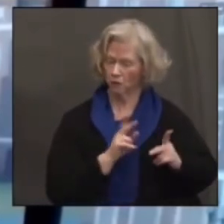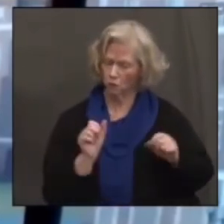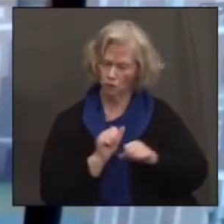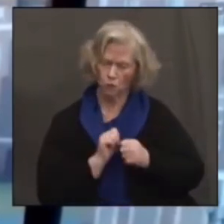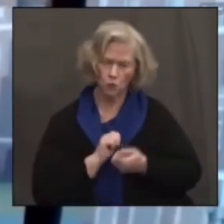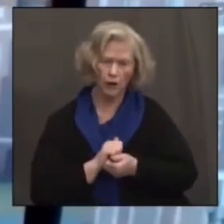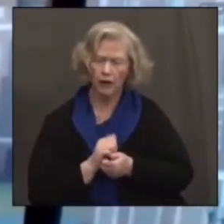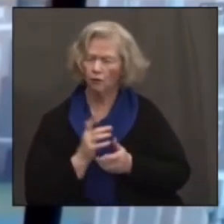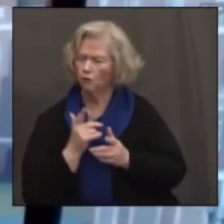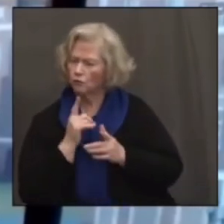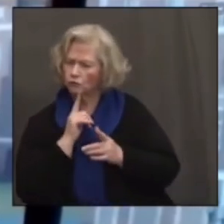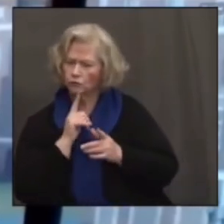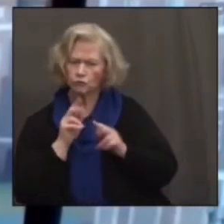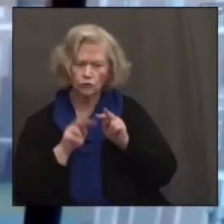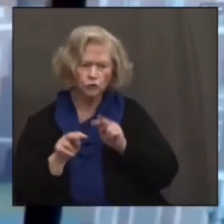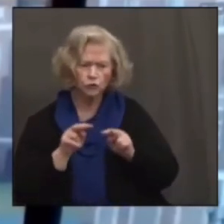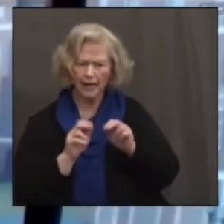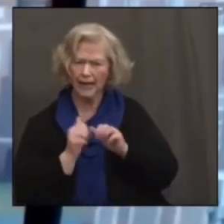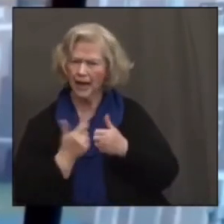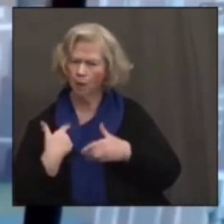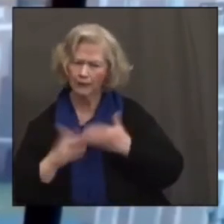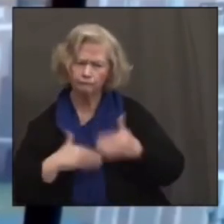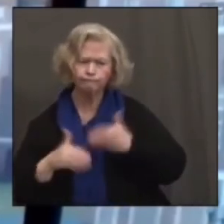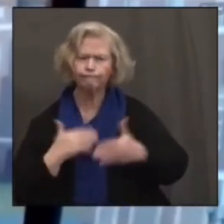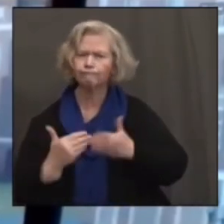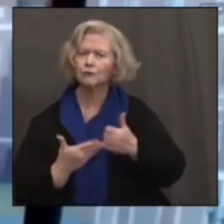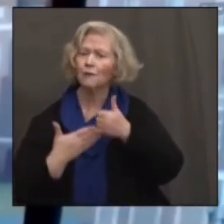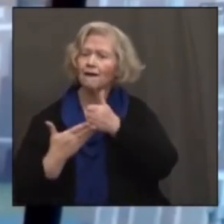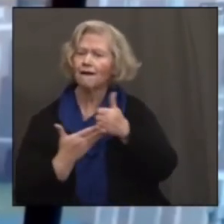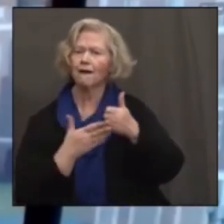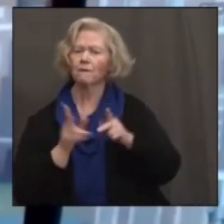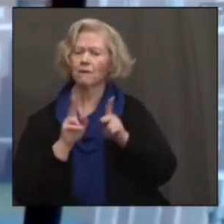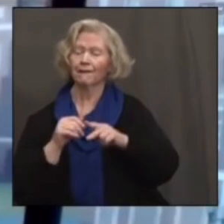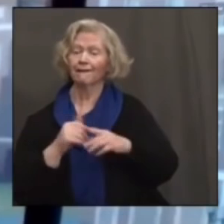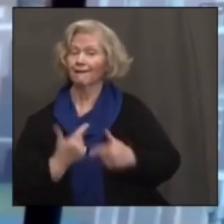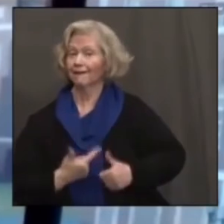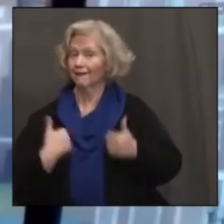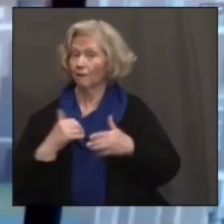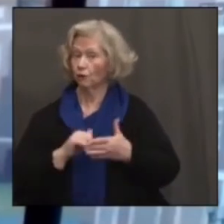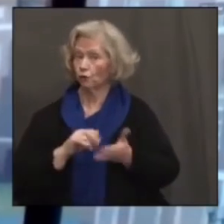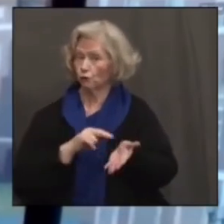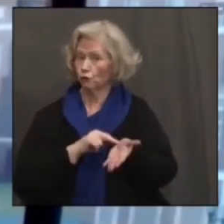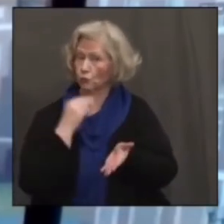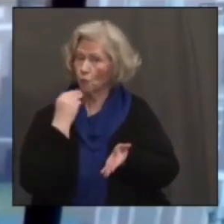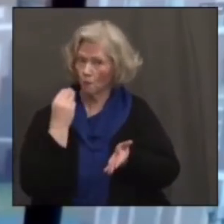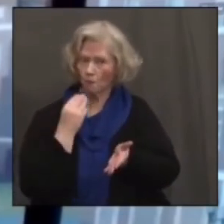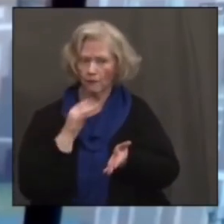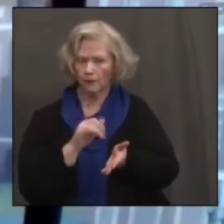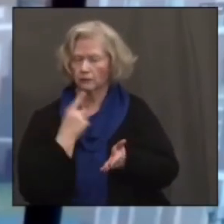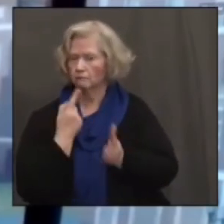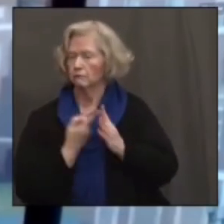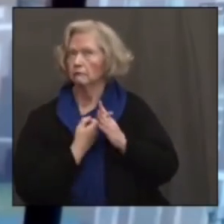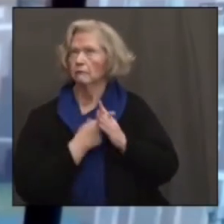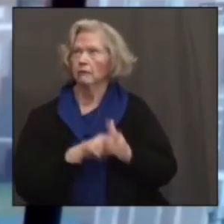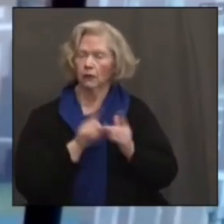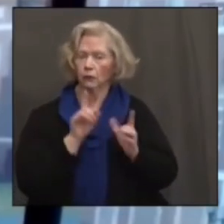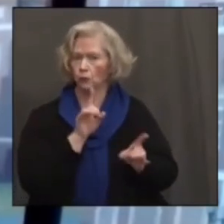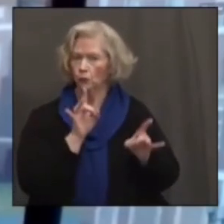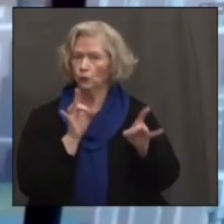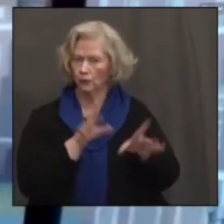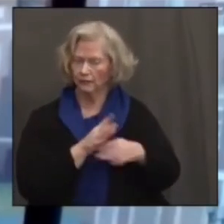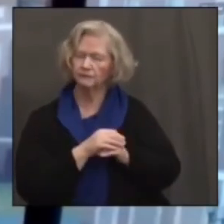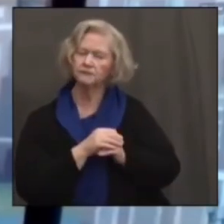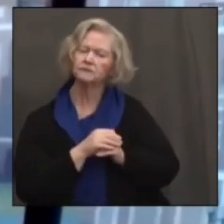prioritization of nursing homes that really protected our nursing home residents during that initial surge. And it also